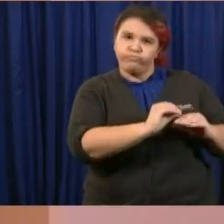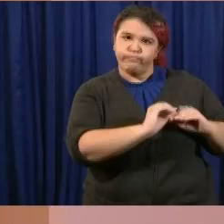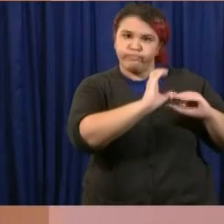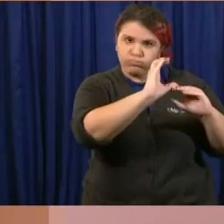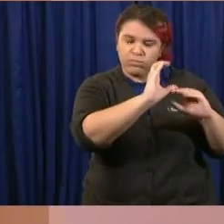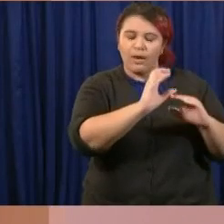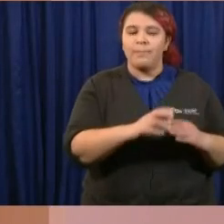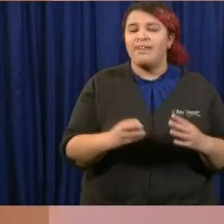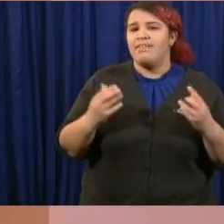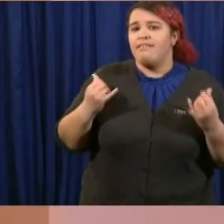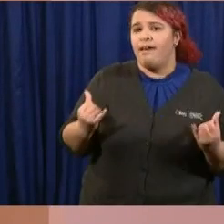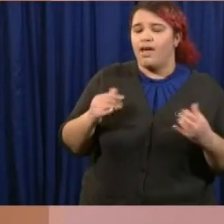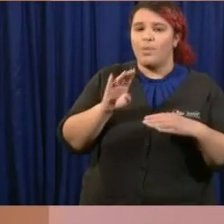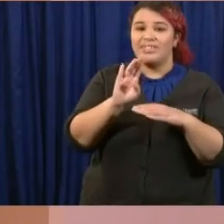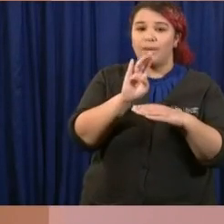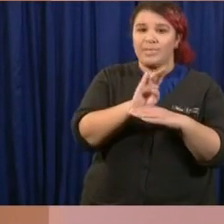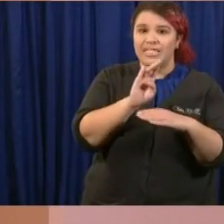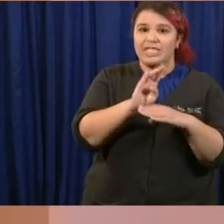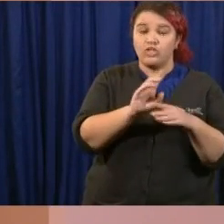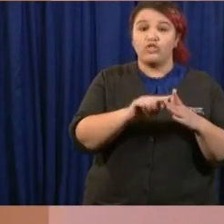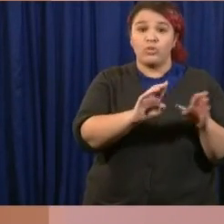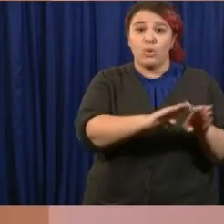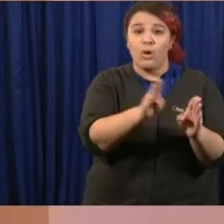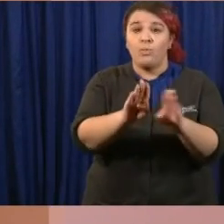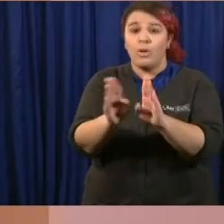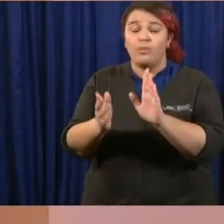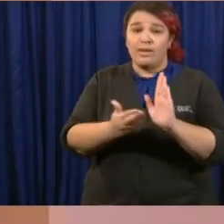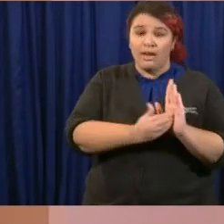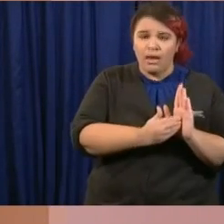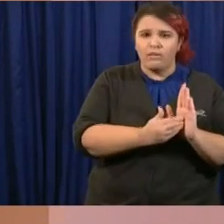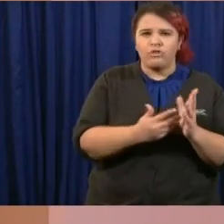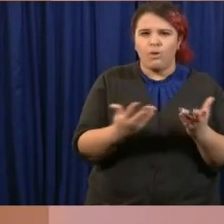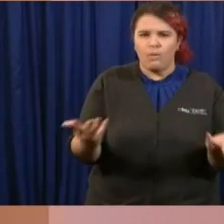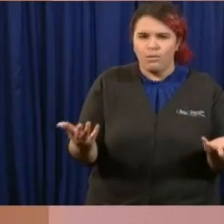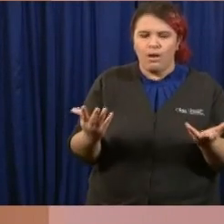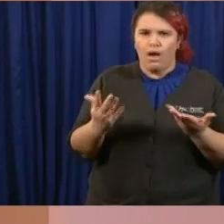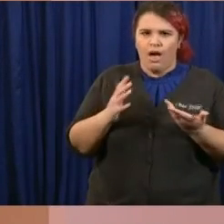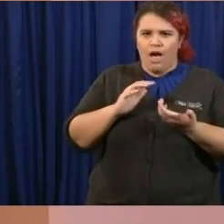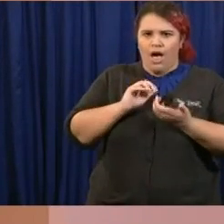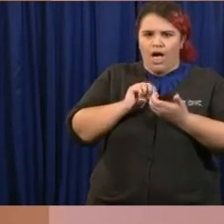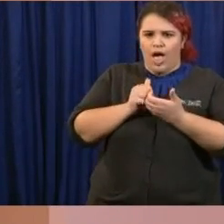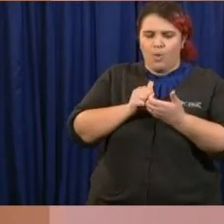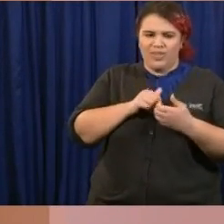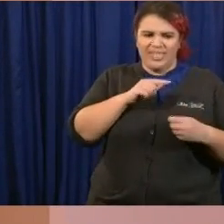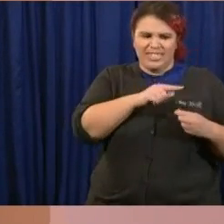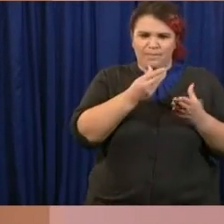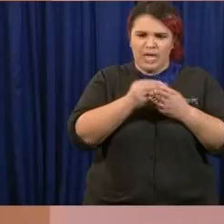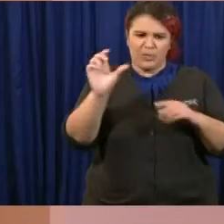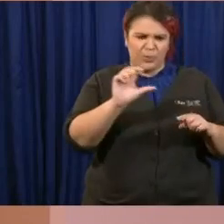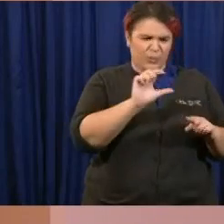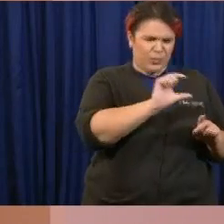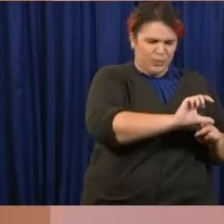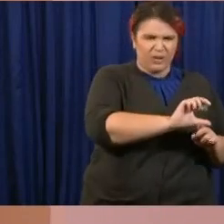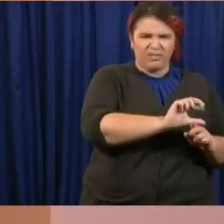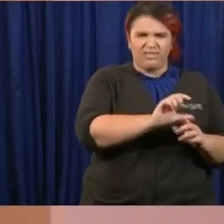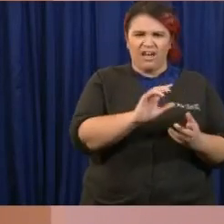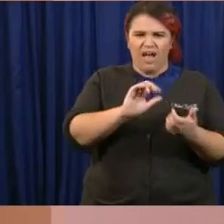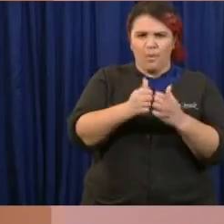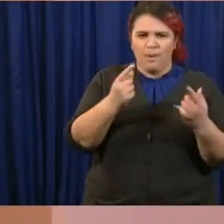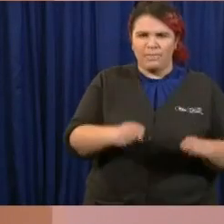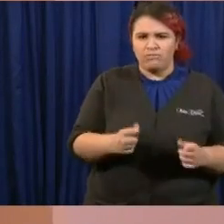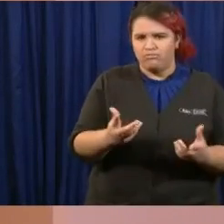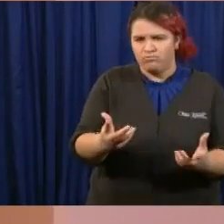come back on board and try to recover from this? Well, I can tell you that the Governor and I just had a conversation about this